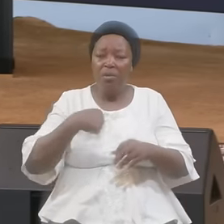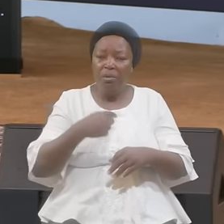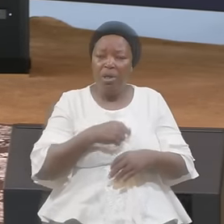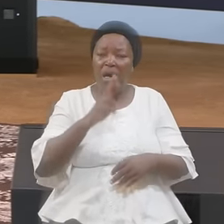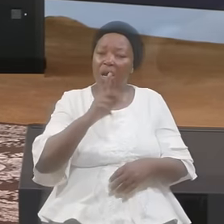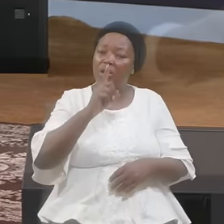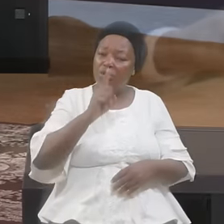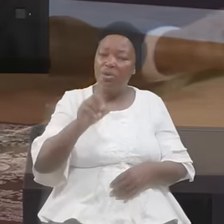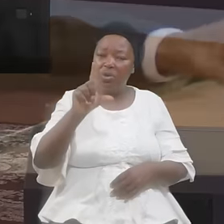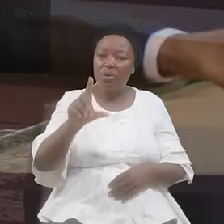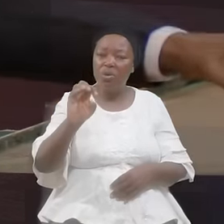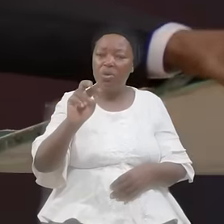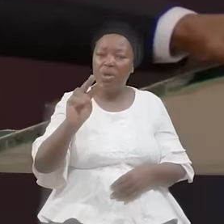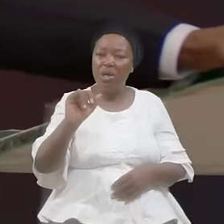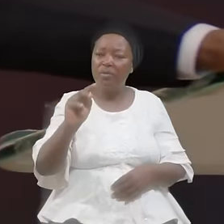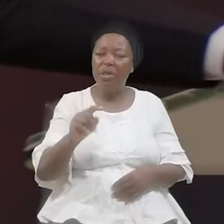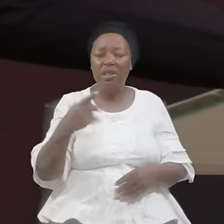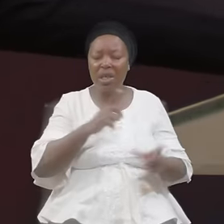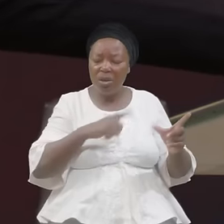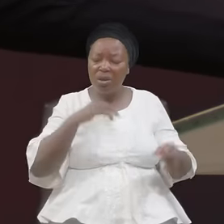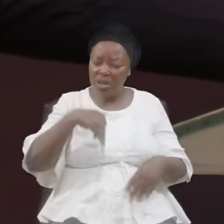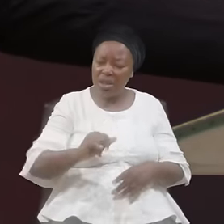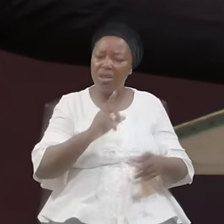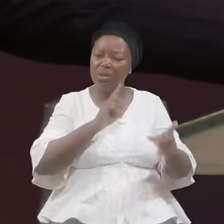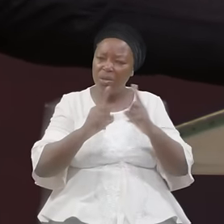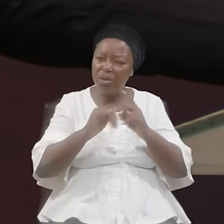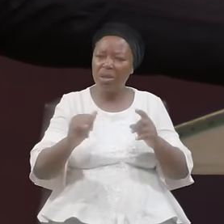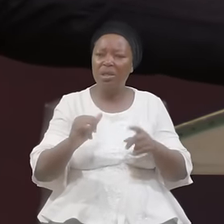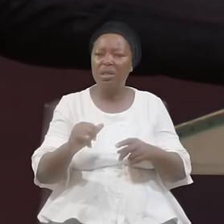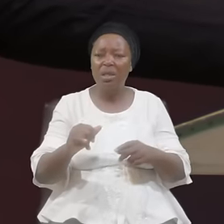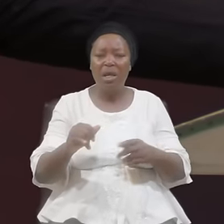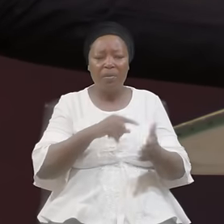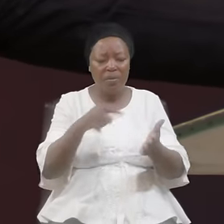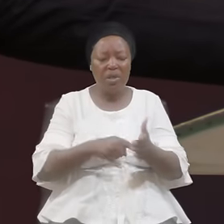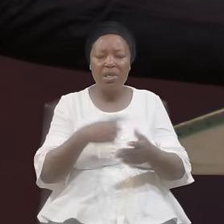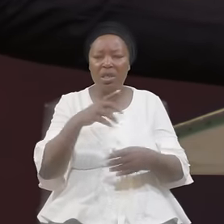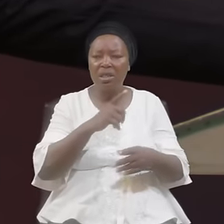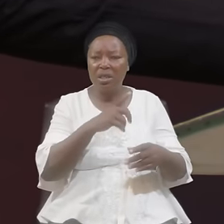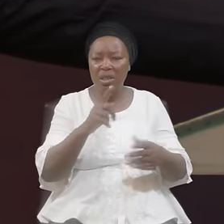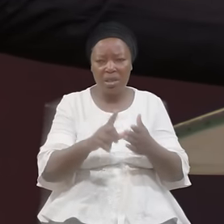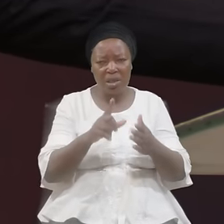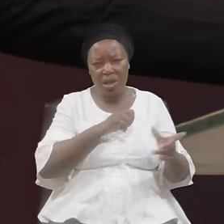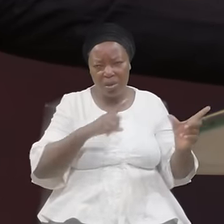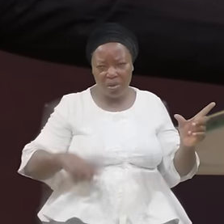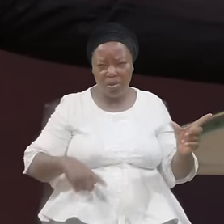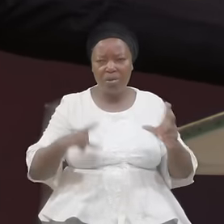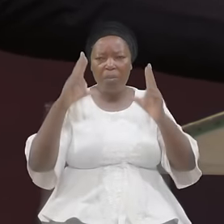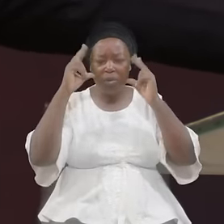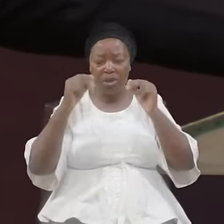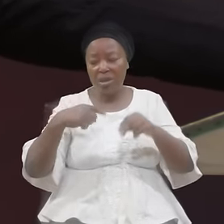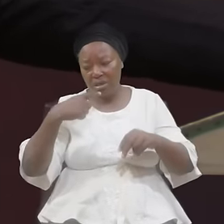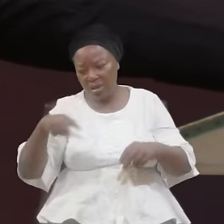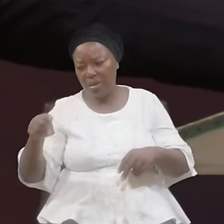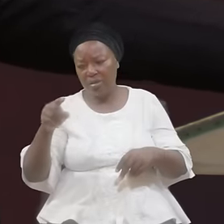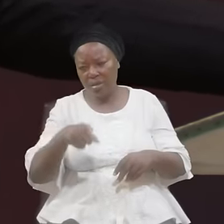Levites The Lord Is Still Speaking The Says The Lord Moses Tell Them And If